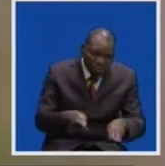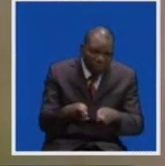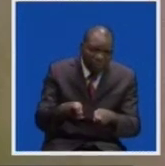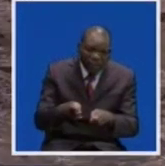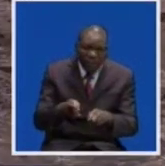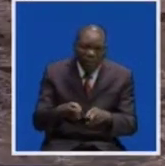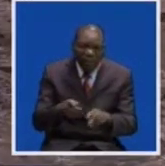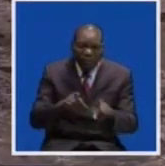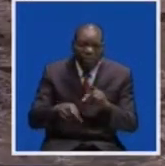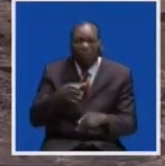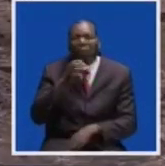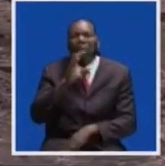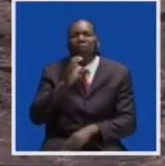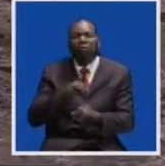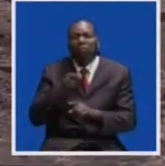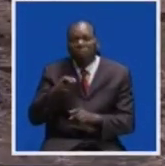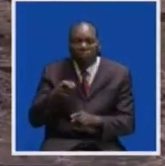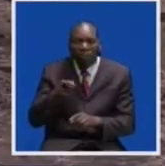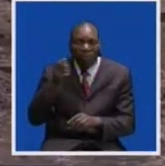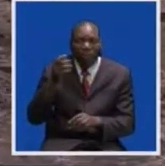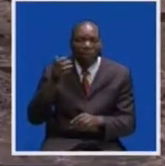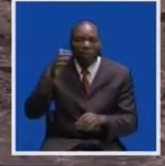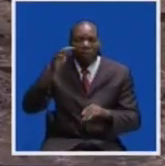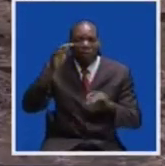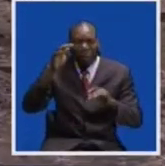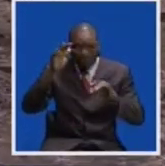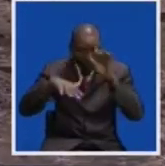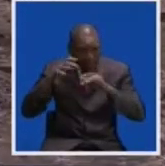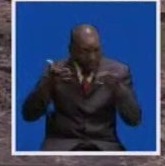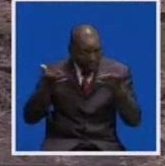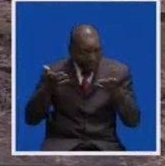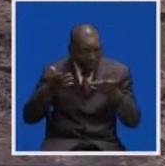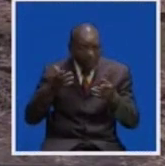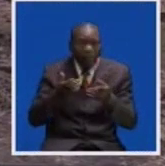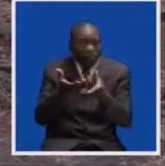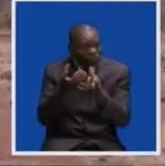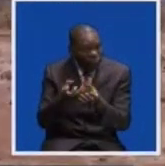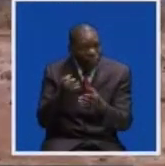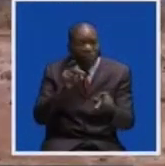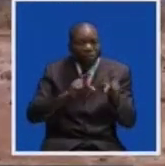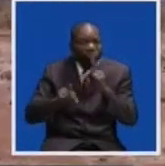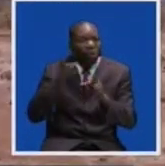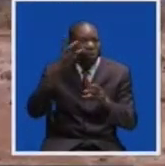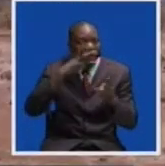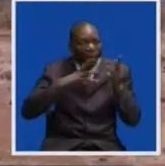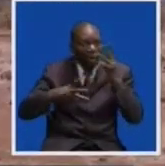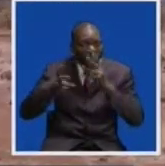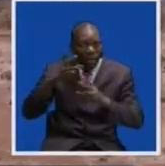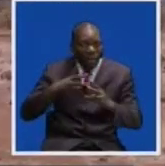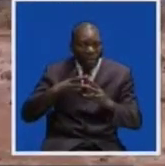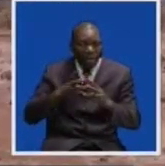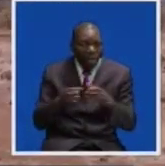from. Following the drought, the stream is drying up fast, leaving the people worried. Siamukoma Health Community